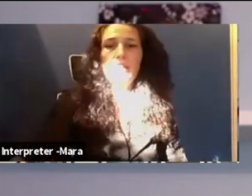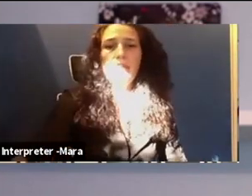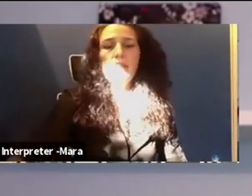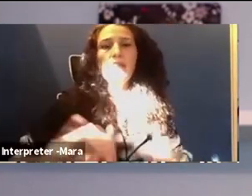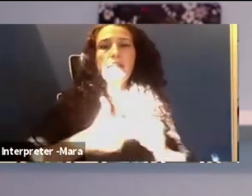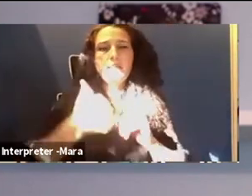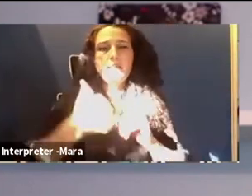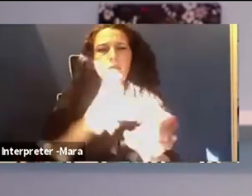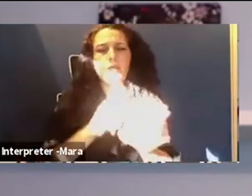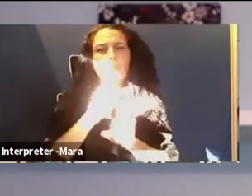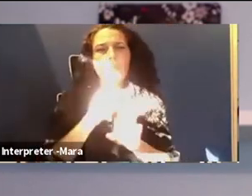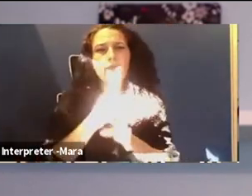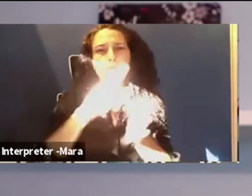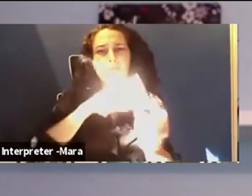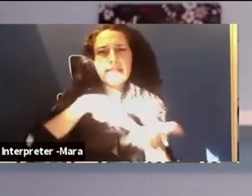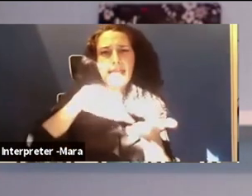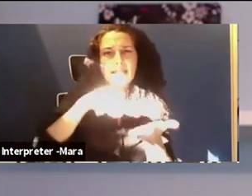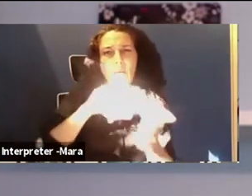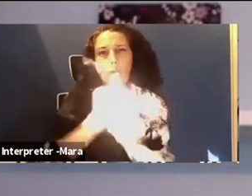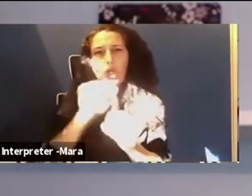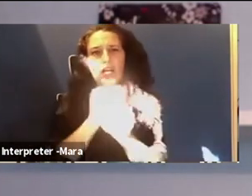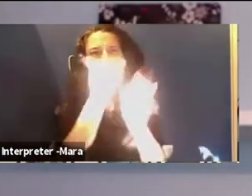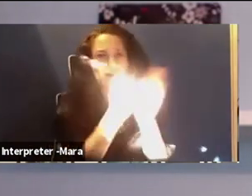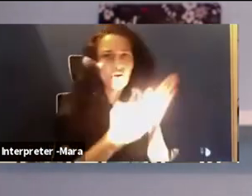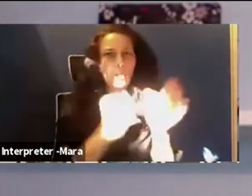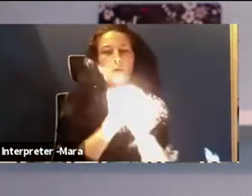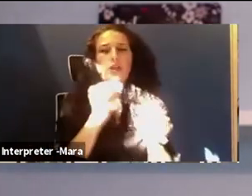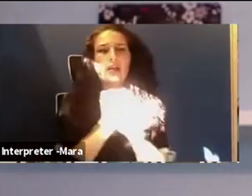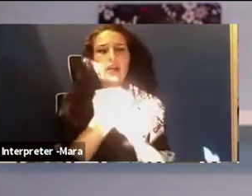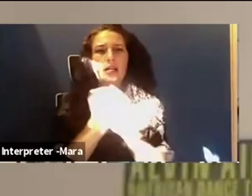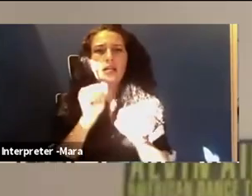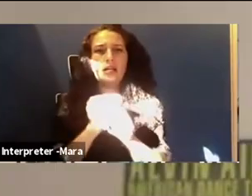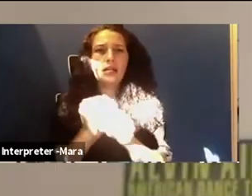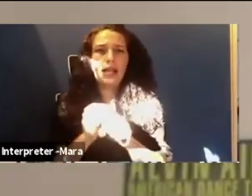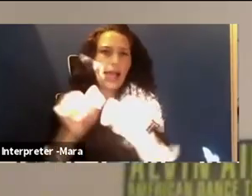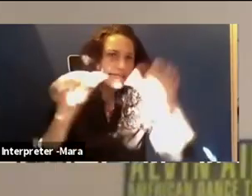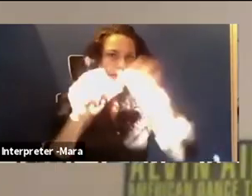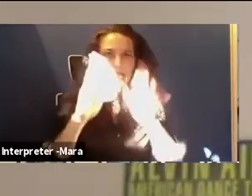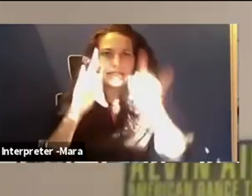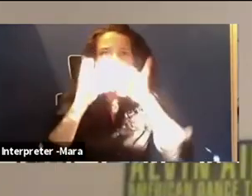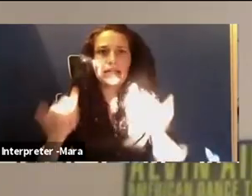working in entertainment and working as a scientist all at the same time? Yeah, until I just